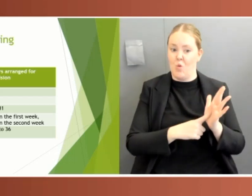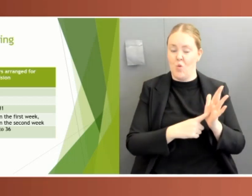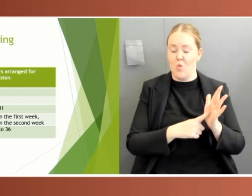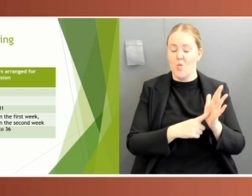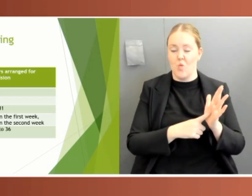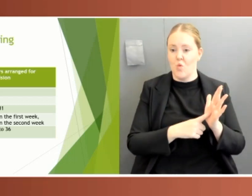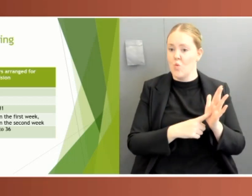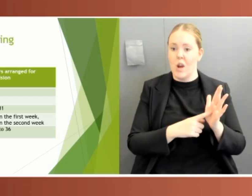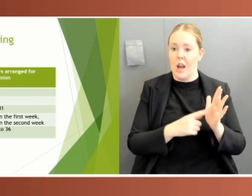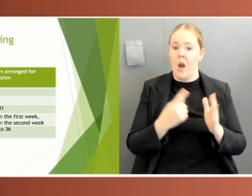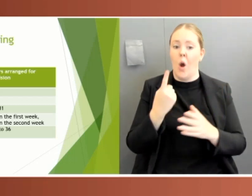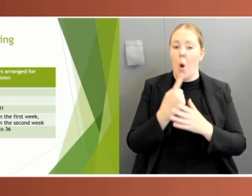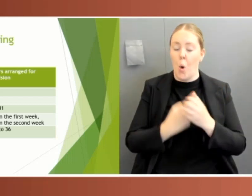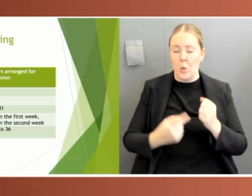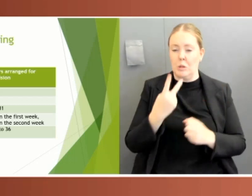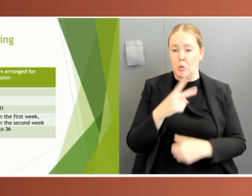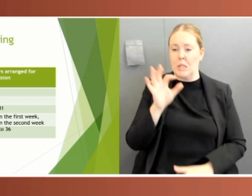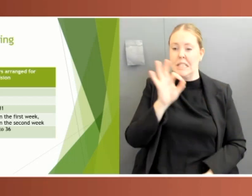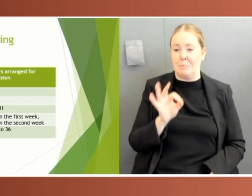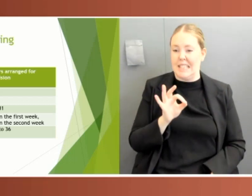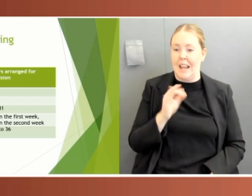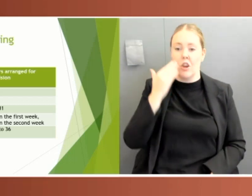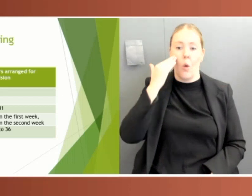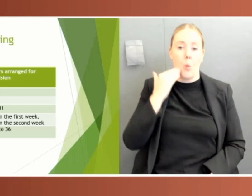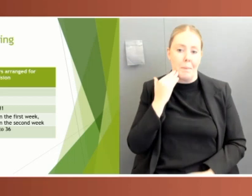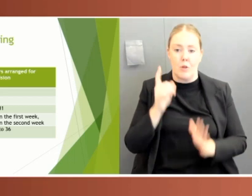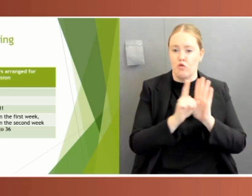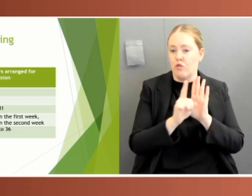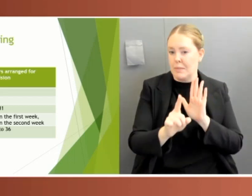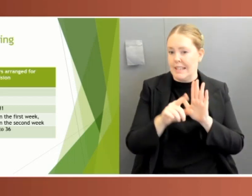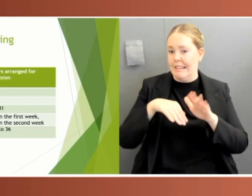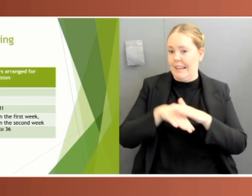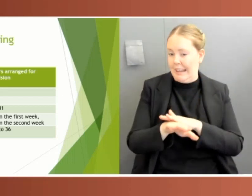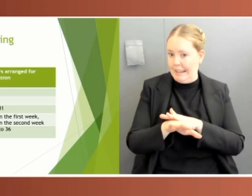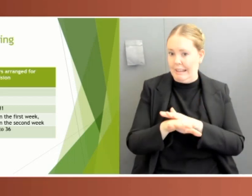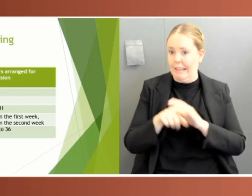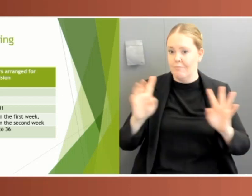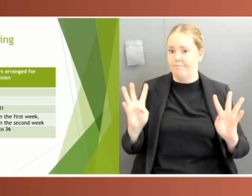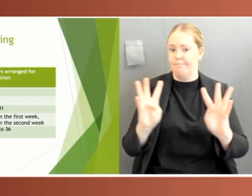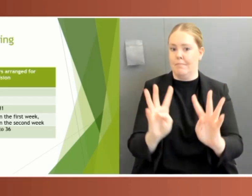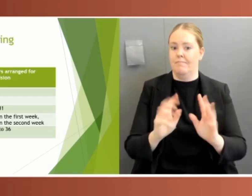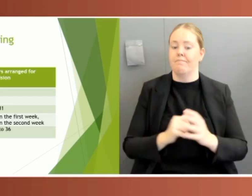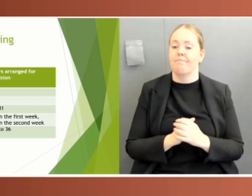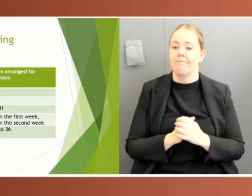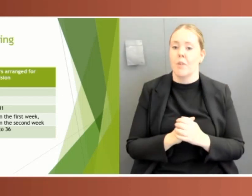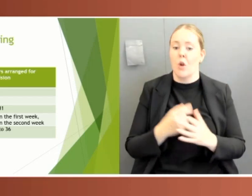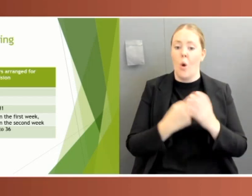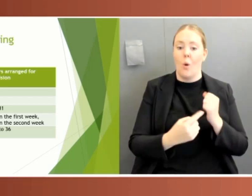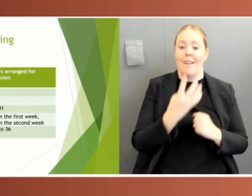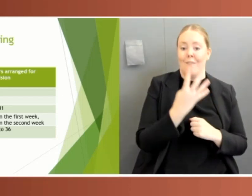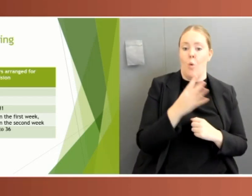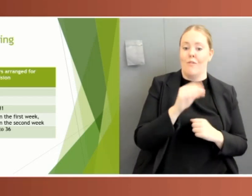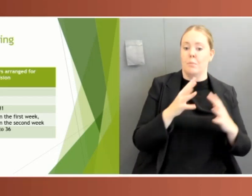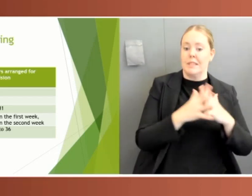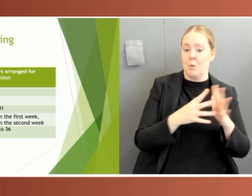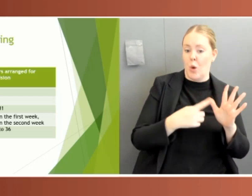attended were women. Only four of the 14 Western Australian representatives and no Tasmanian MPs attended. And neither did the two Indigenous